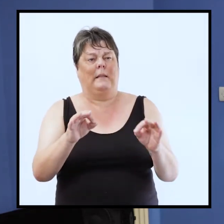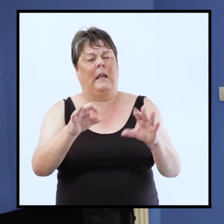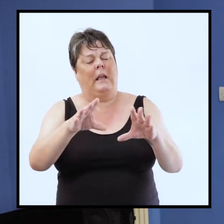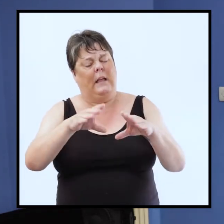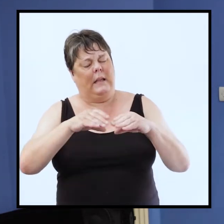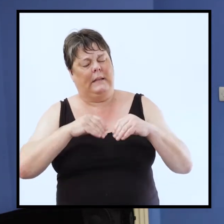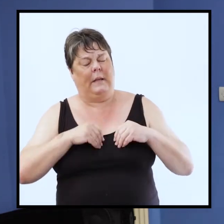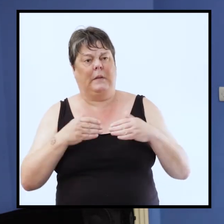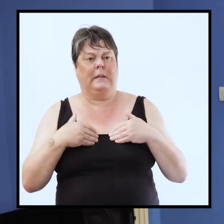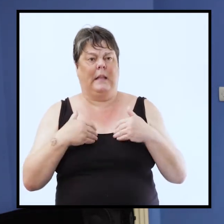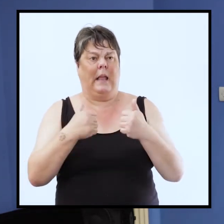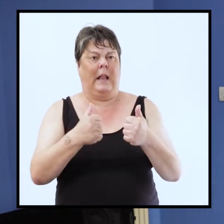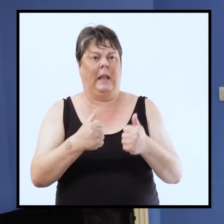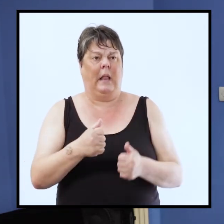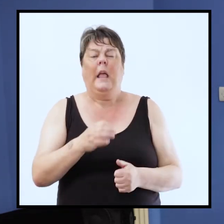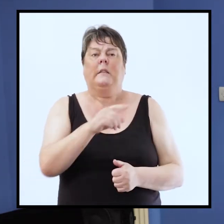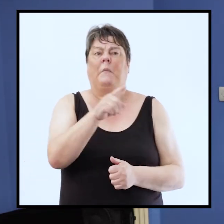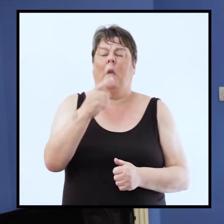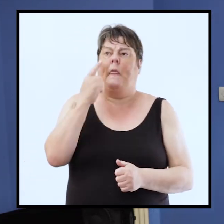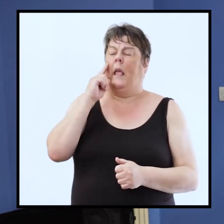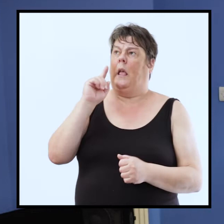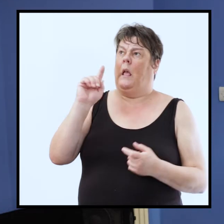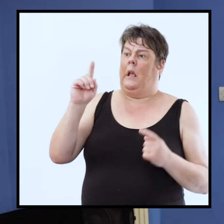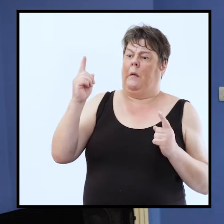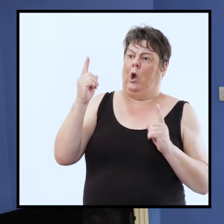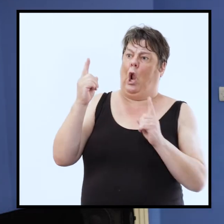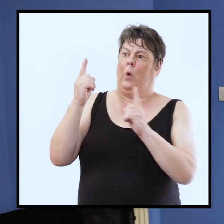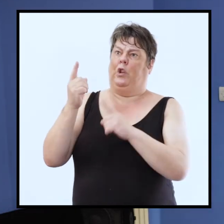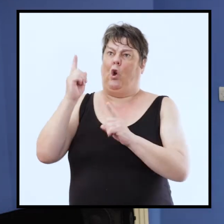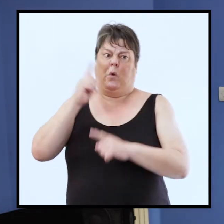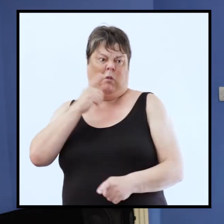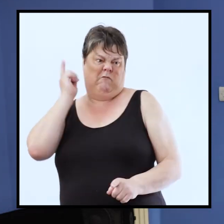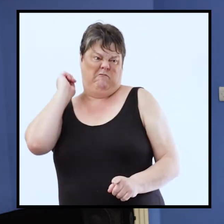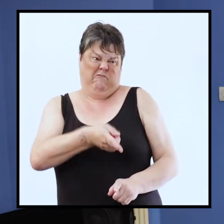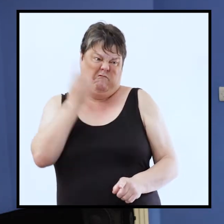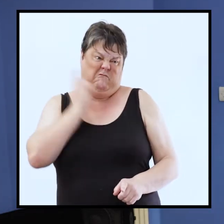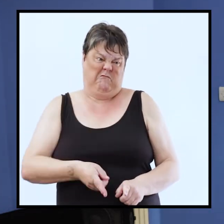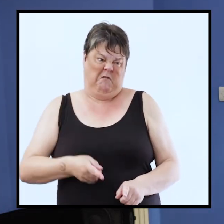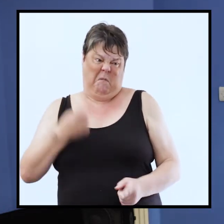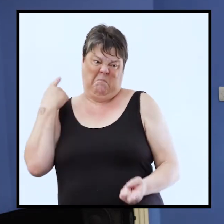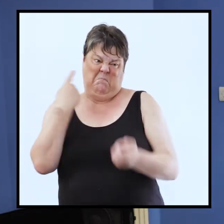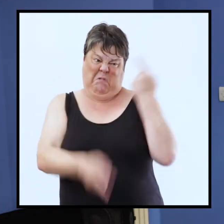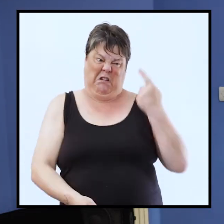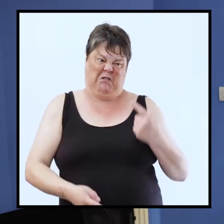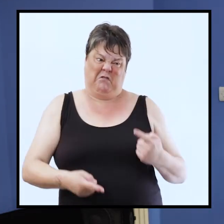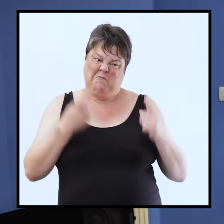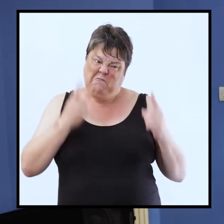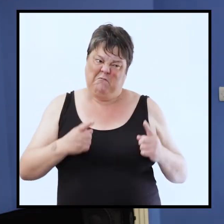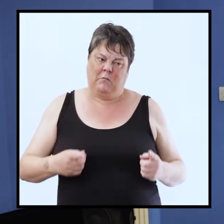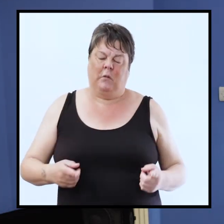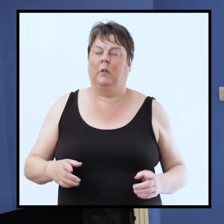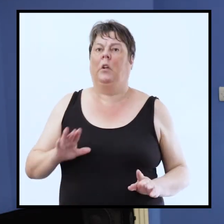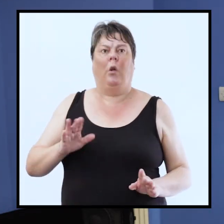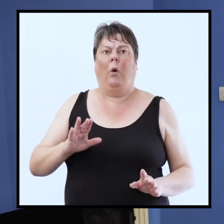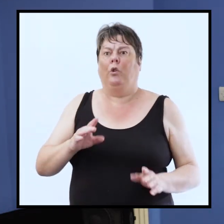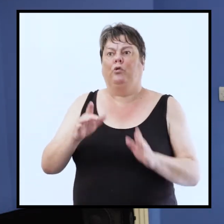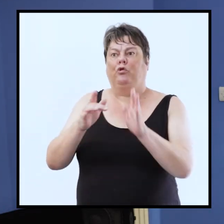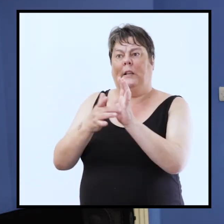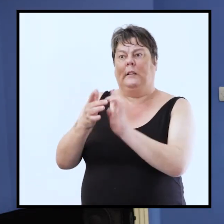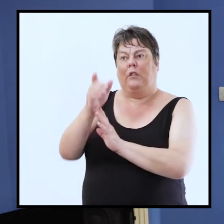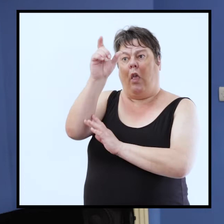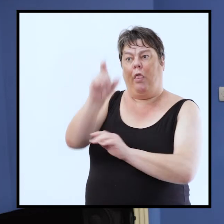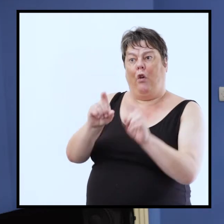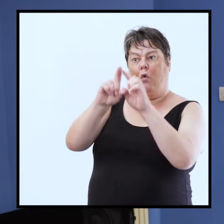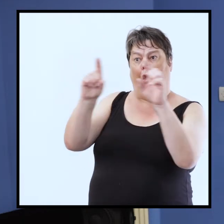healing some of you think that if you come near god he's going to strike you some of you think that he's just going to punish you jesus has taken the punishment